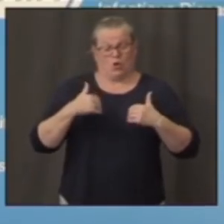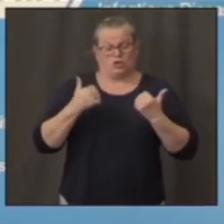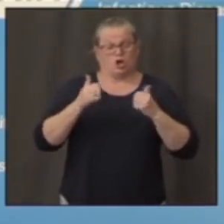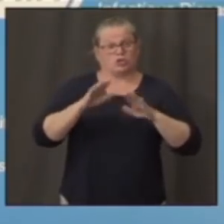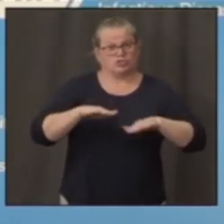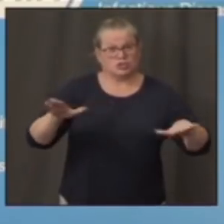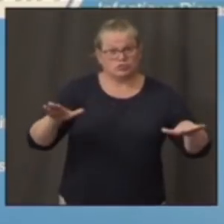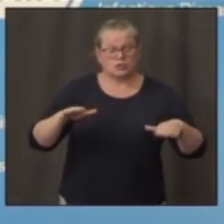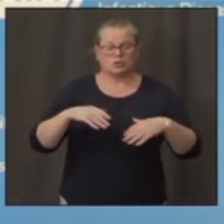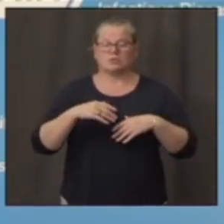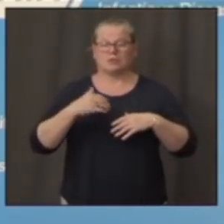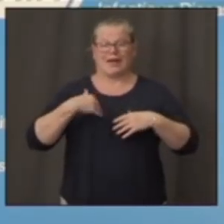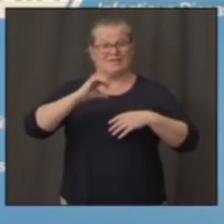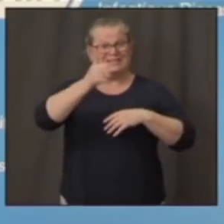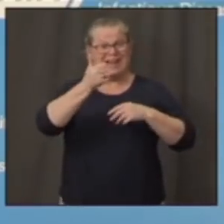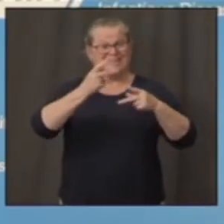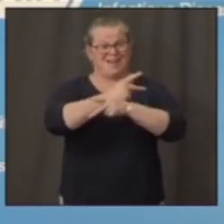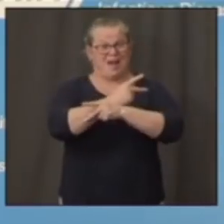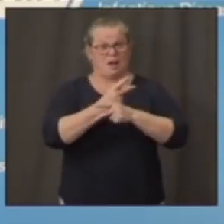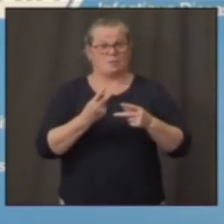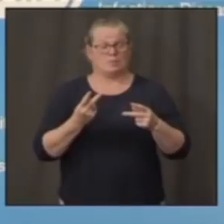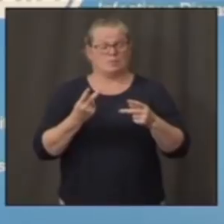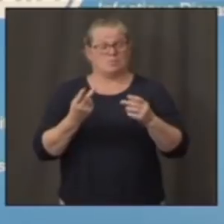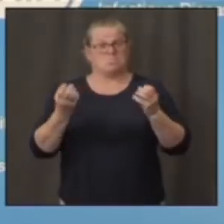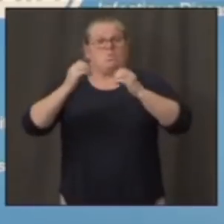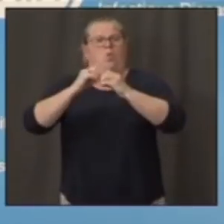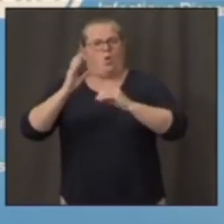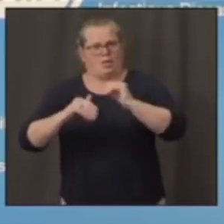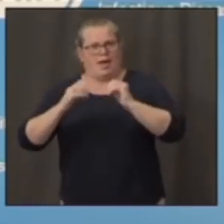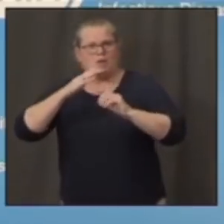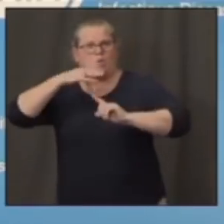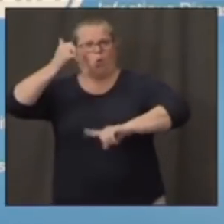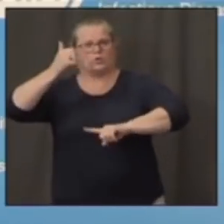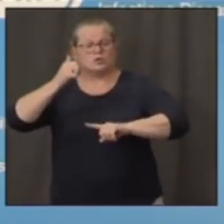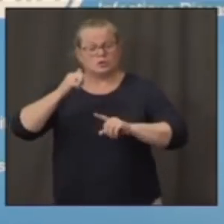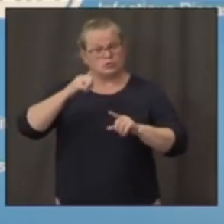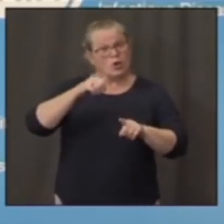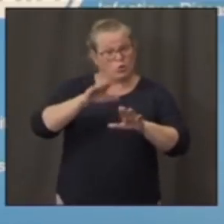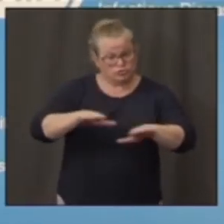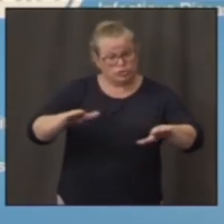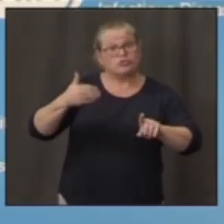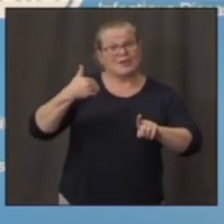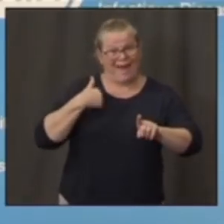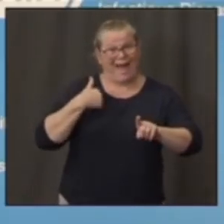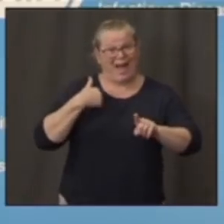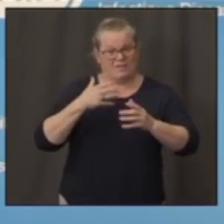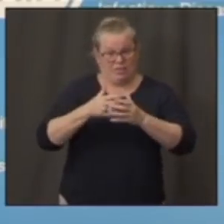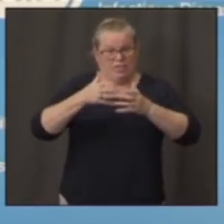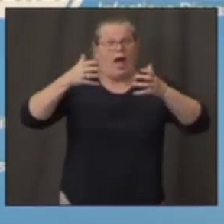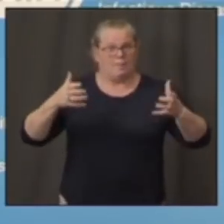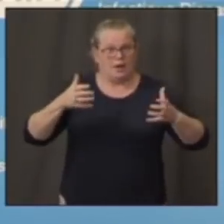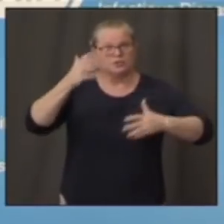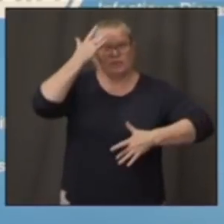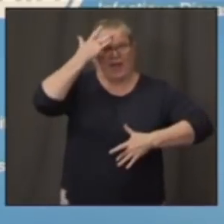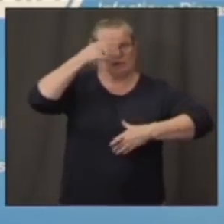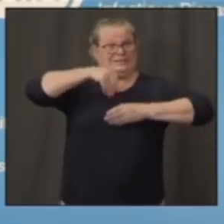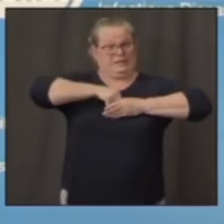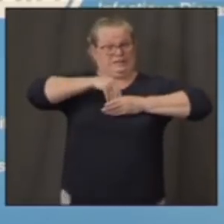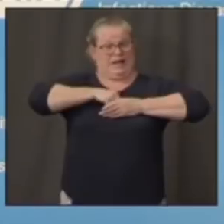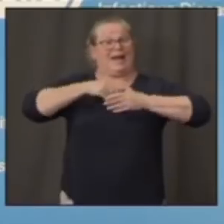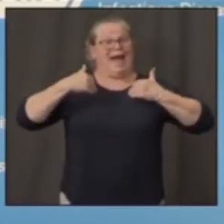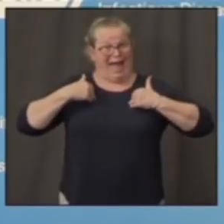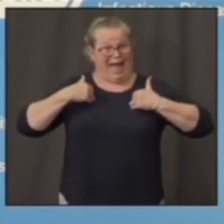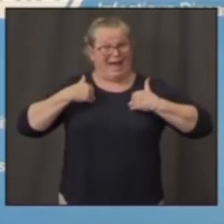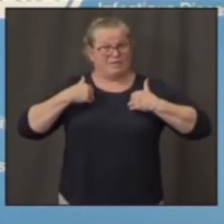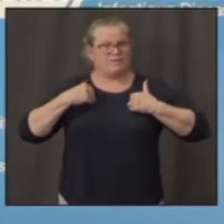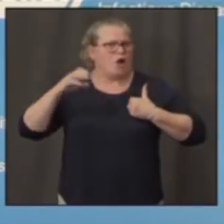can transmit the virus to someone else. Again, we're going to do a study that's ongoing right now at the